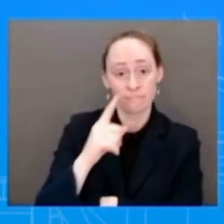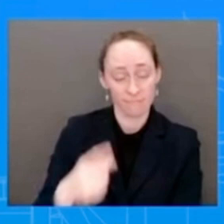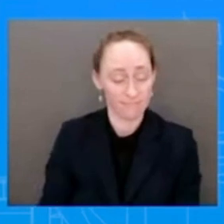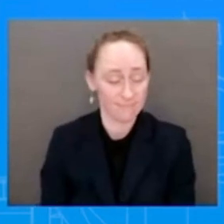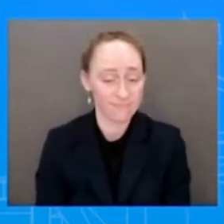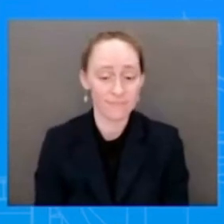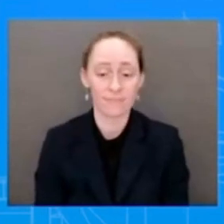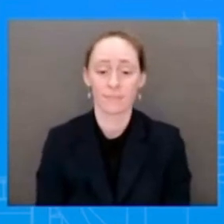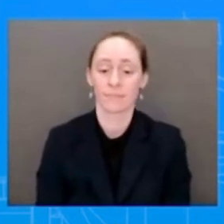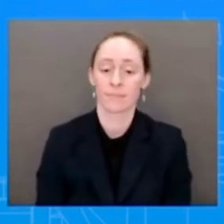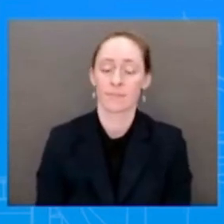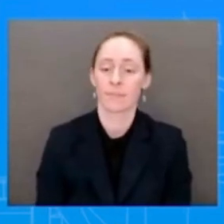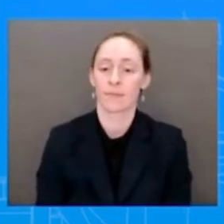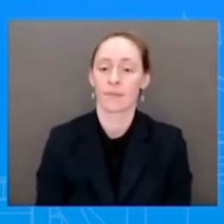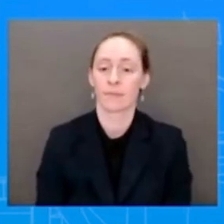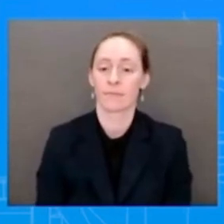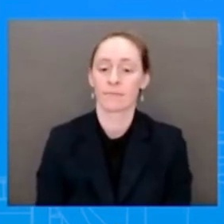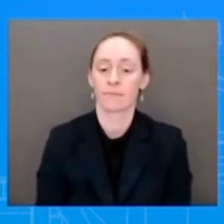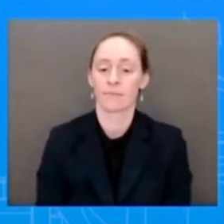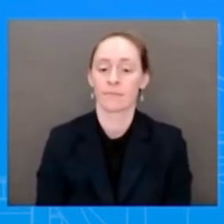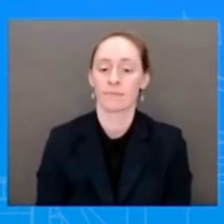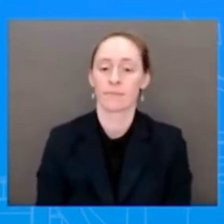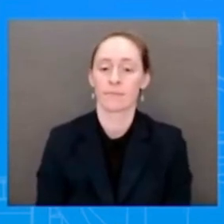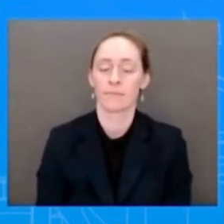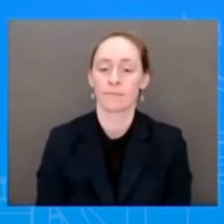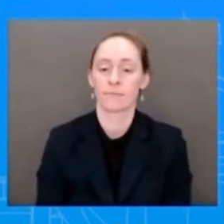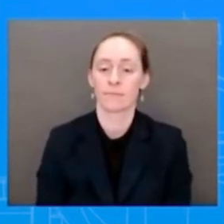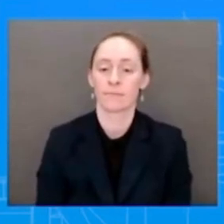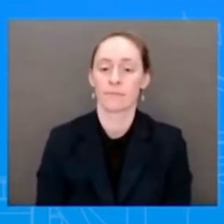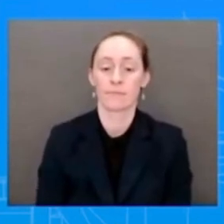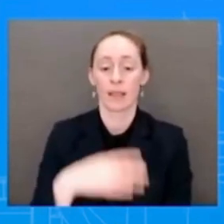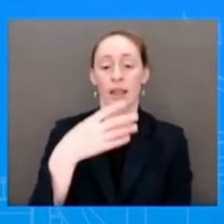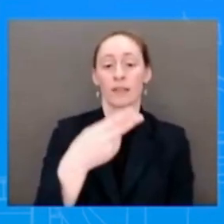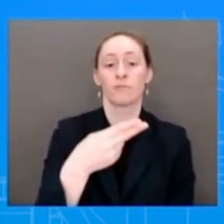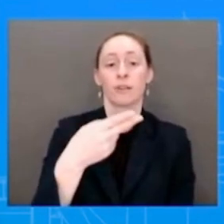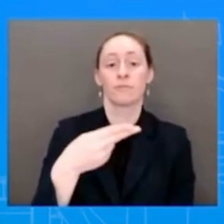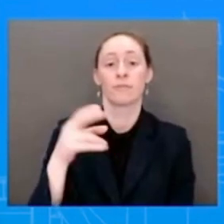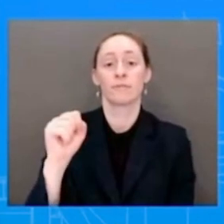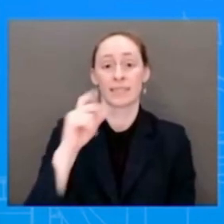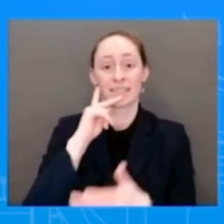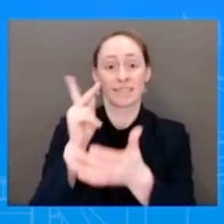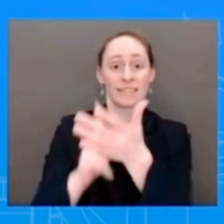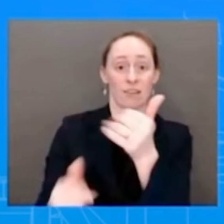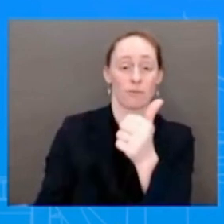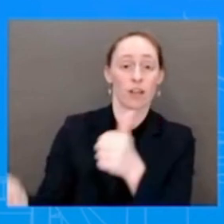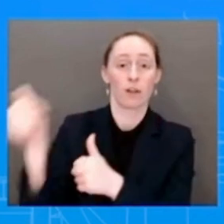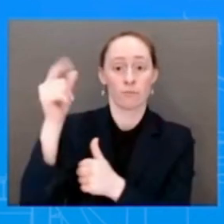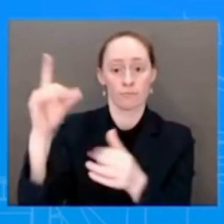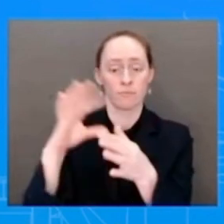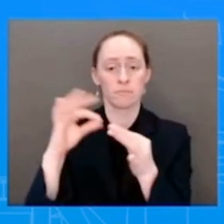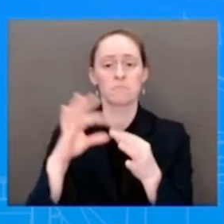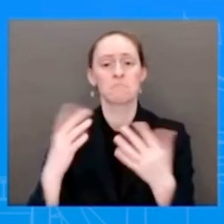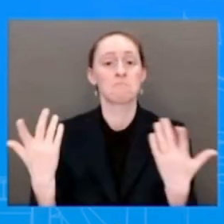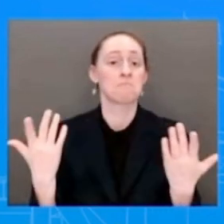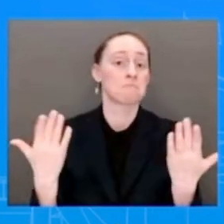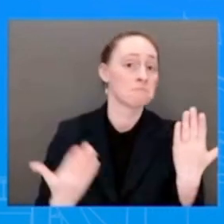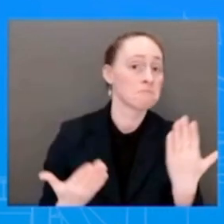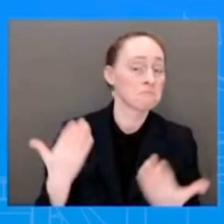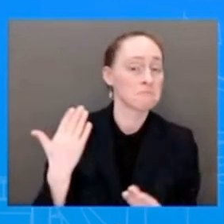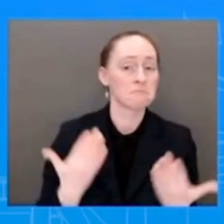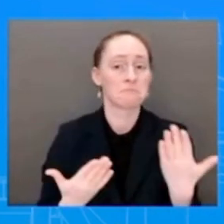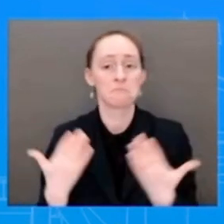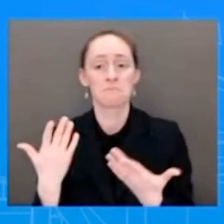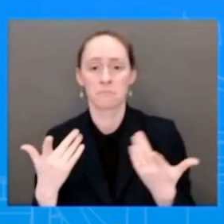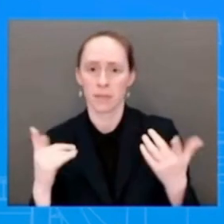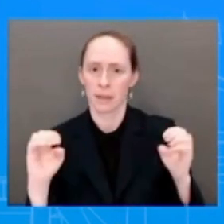the prospect of an emergency on abortion again earlier this week. He sort of said that an evaluation was still underway. Do you have